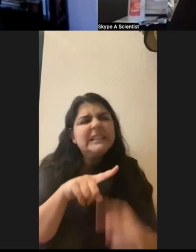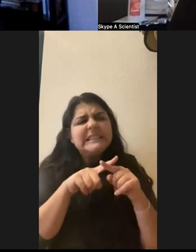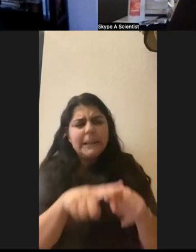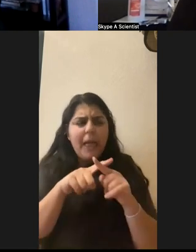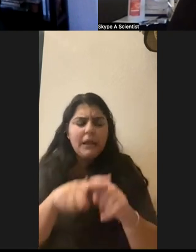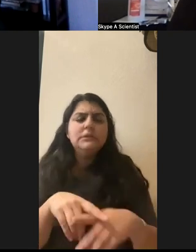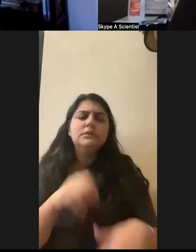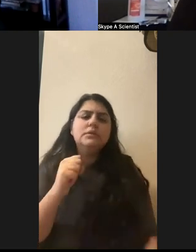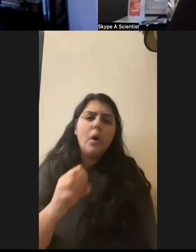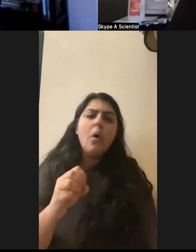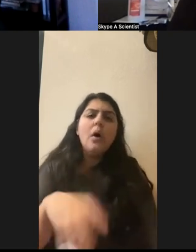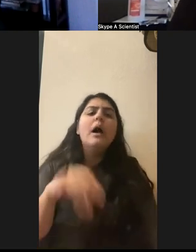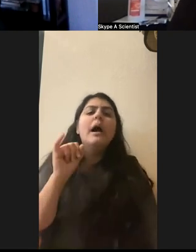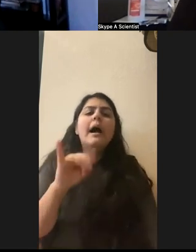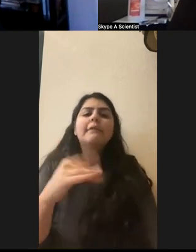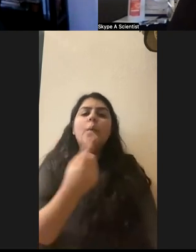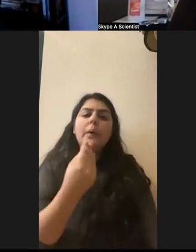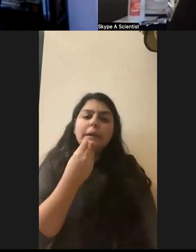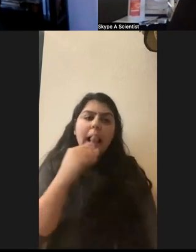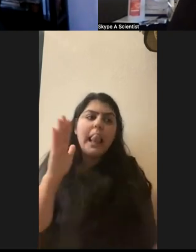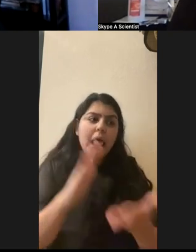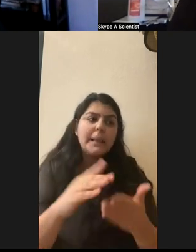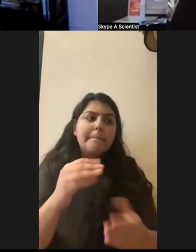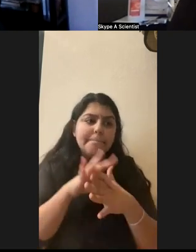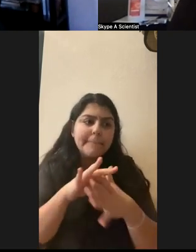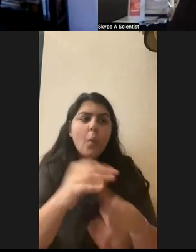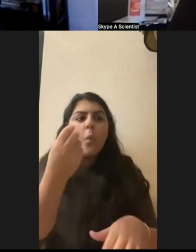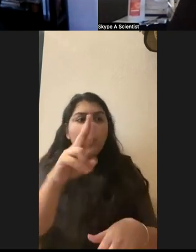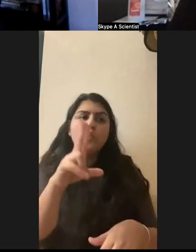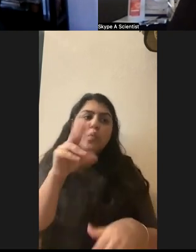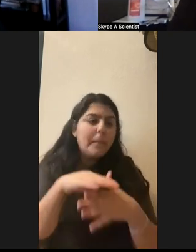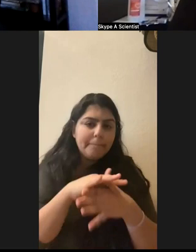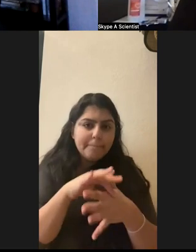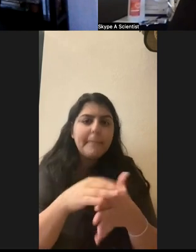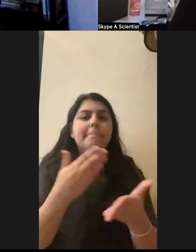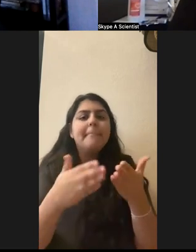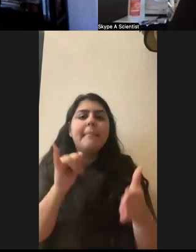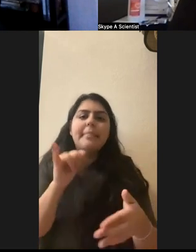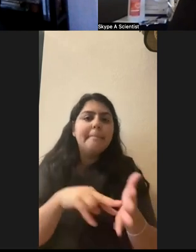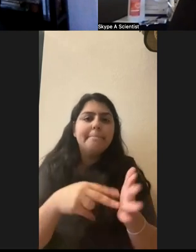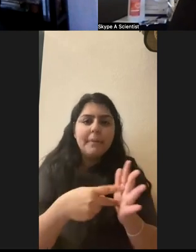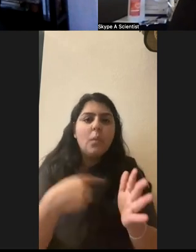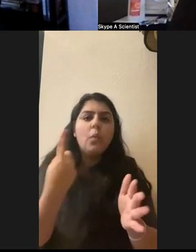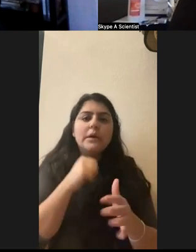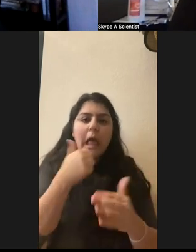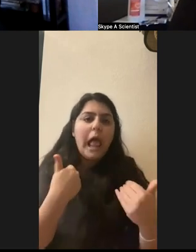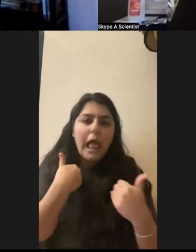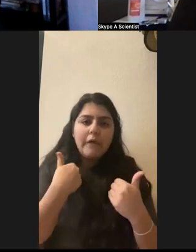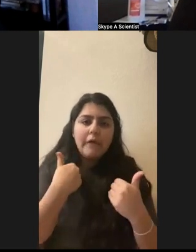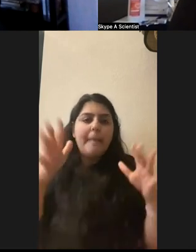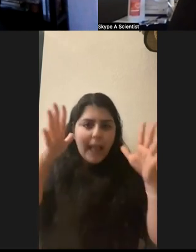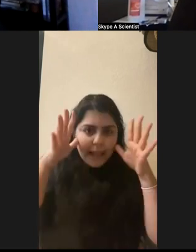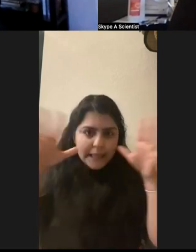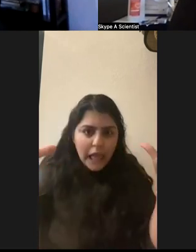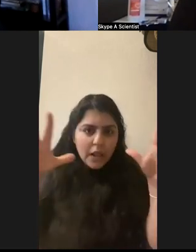So if someone were eating less meat or no meat at all, then maybe that means we may not have as many cattle fields.